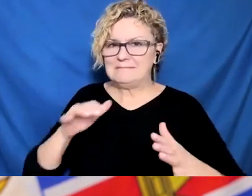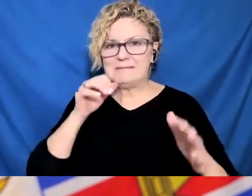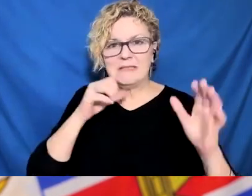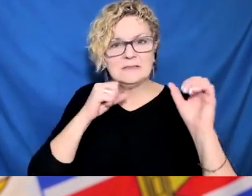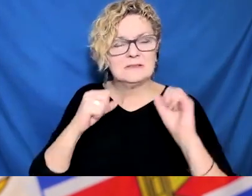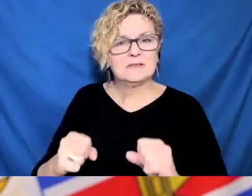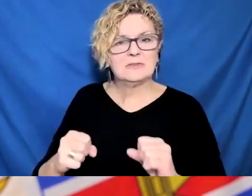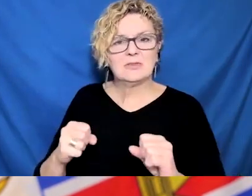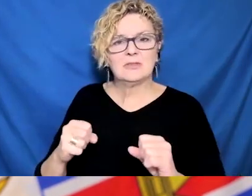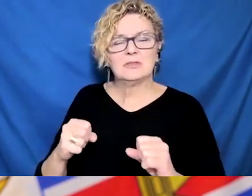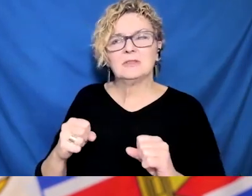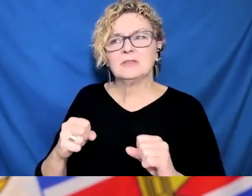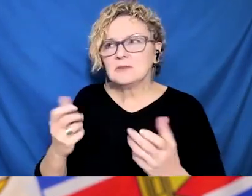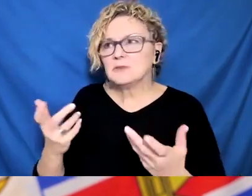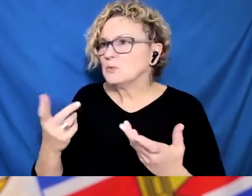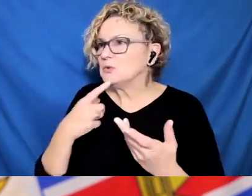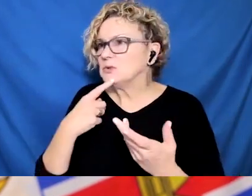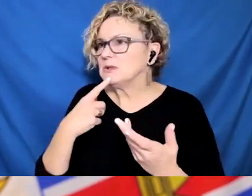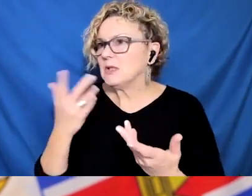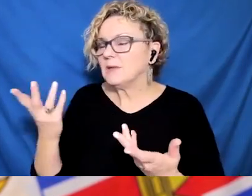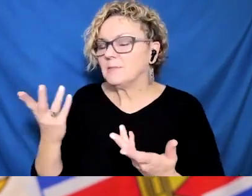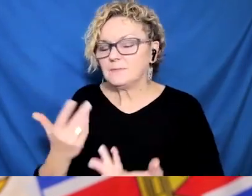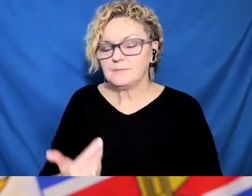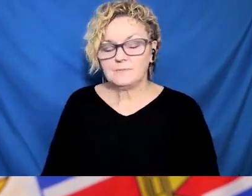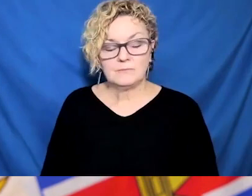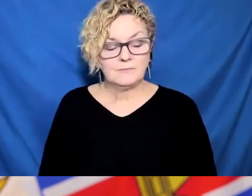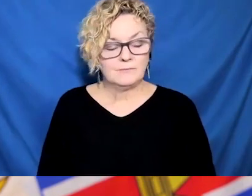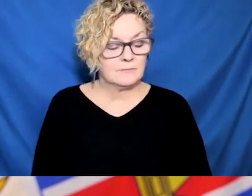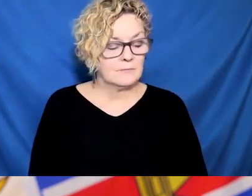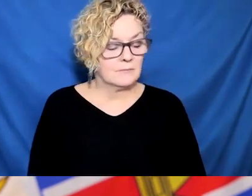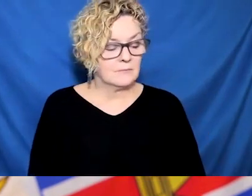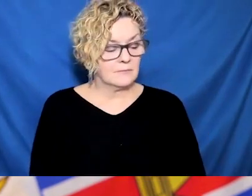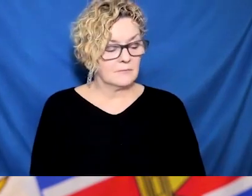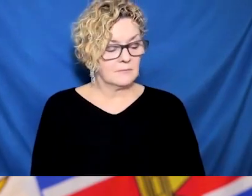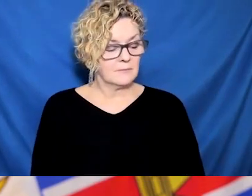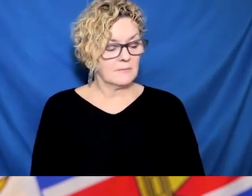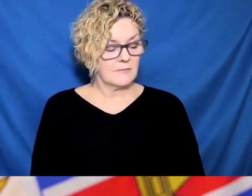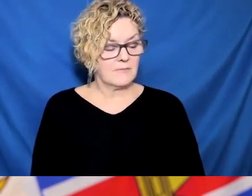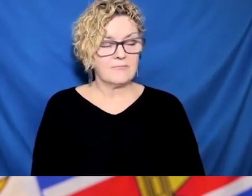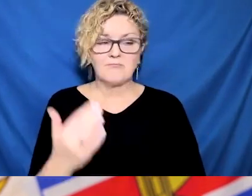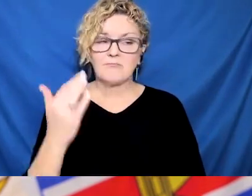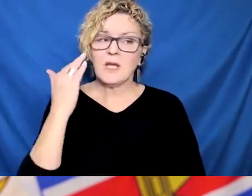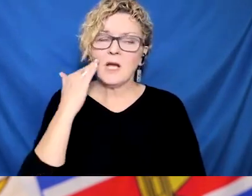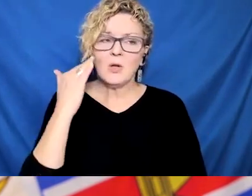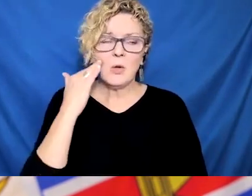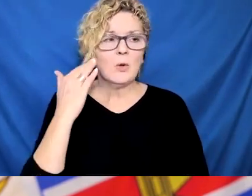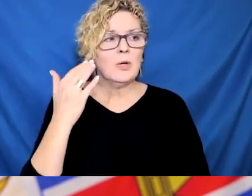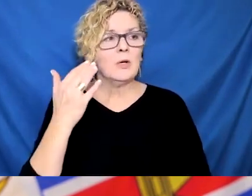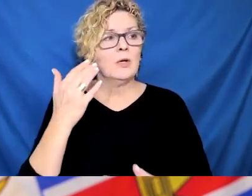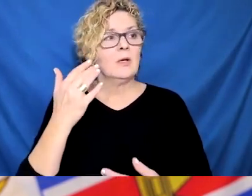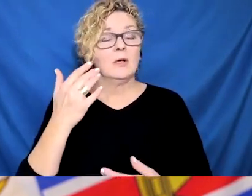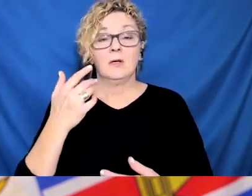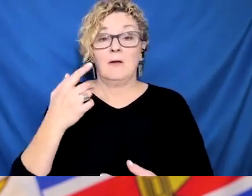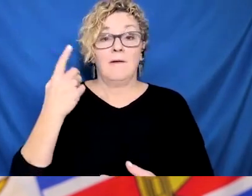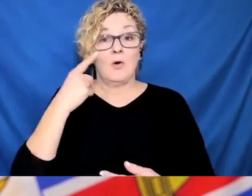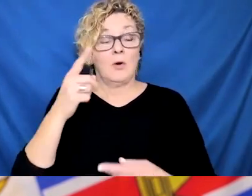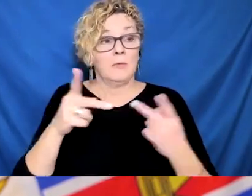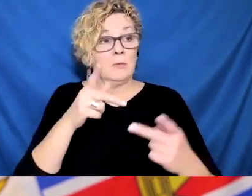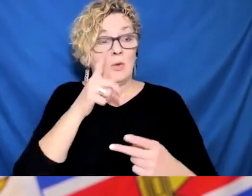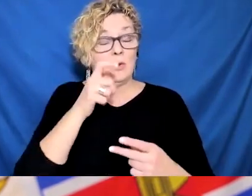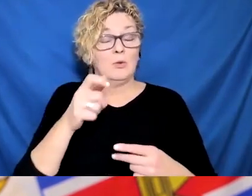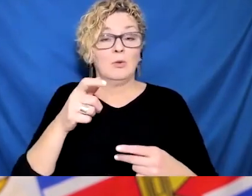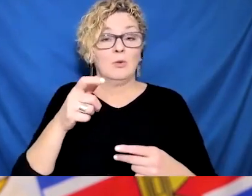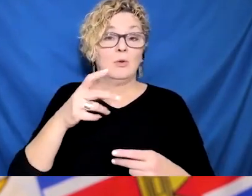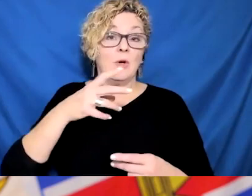won't need to have periodic boosters. So those are the things that we don't yet know. But those are possibilities